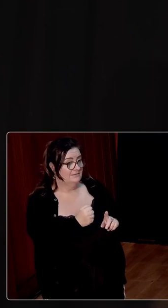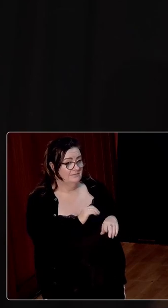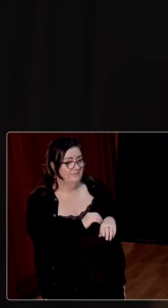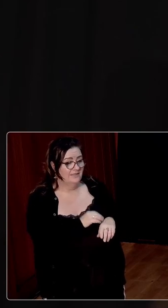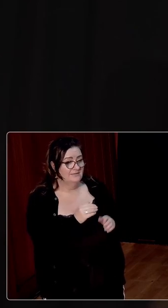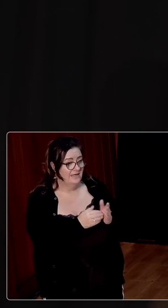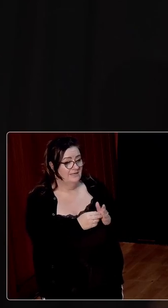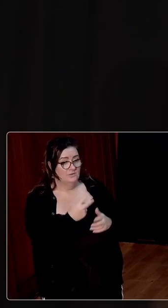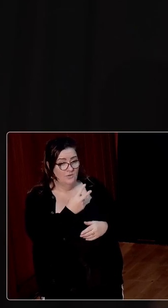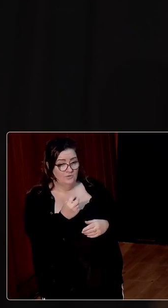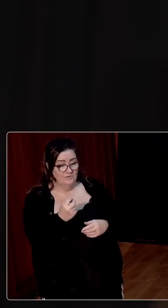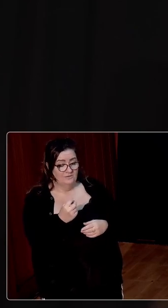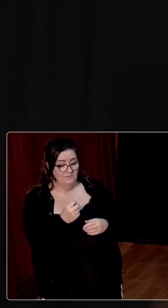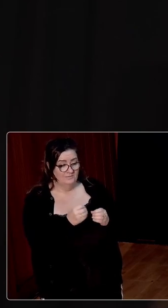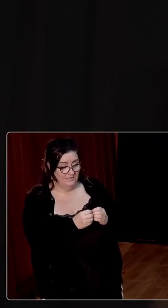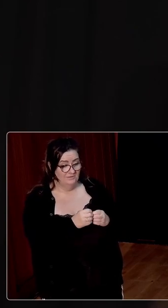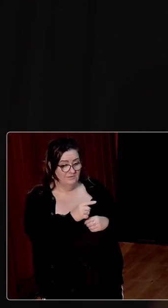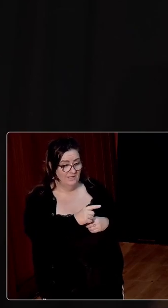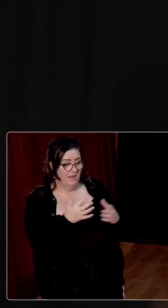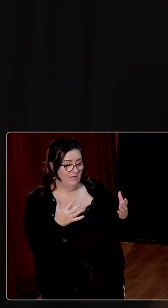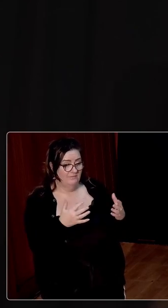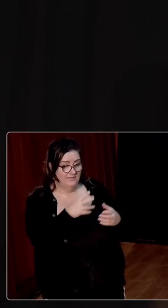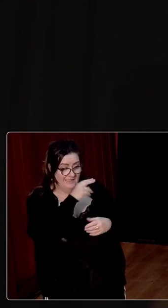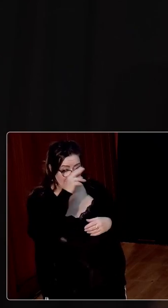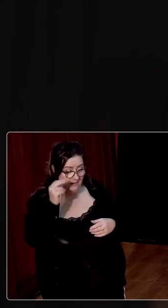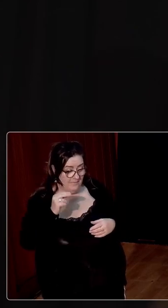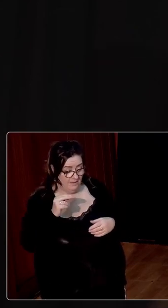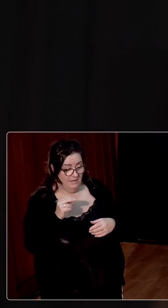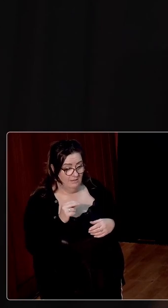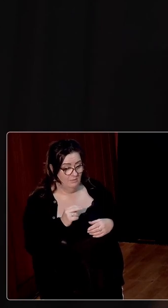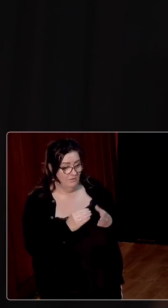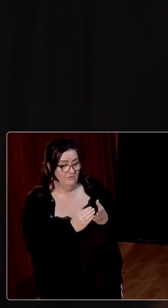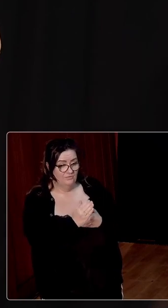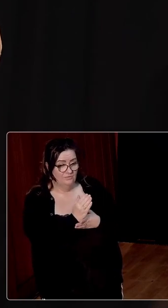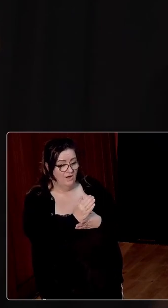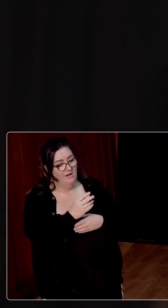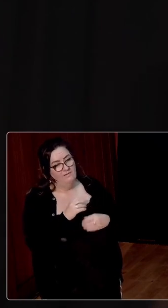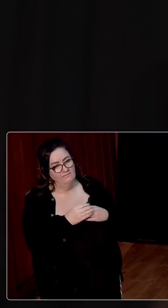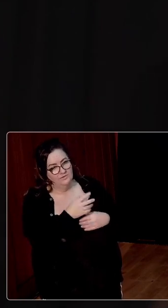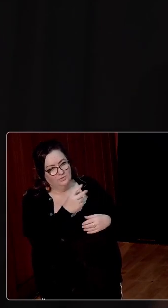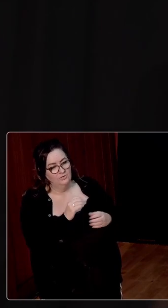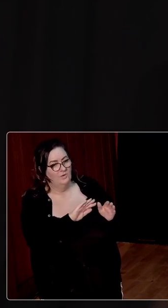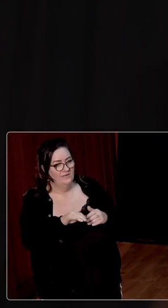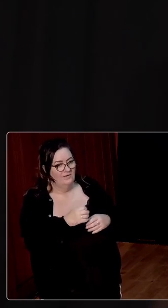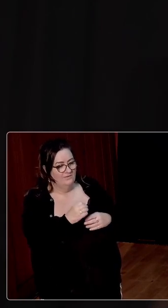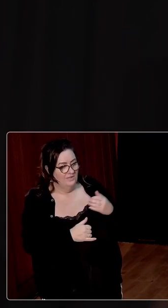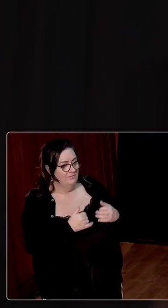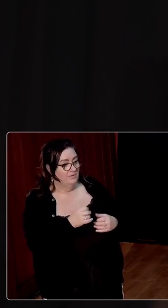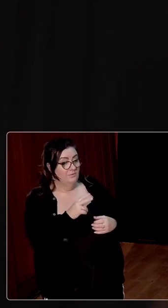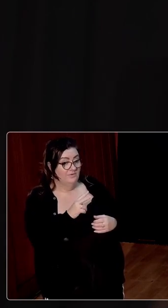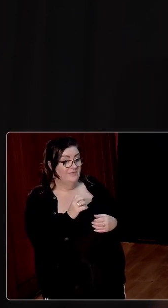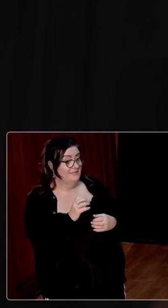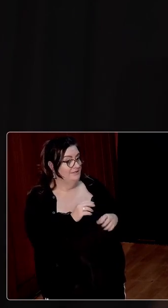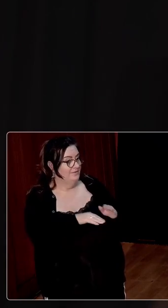you want to look at the 200, many of the examples of people who did get instruction went through, are of the 200 who were leaving every year, were in VECs.